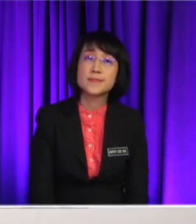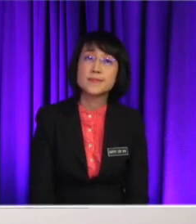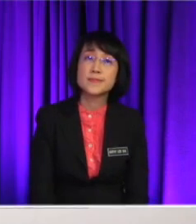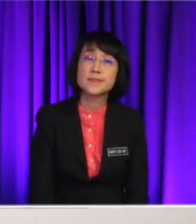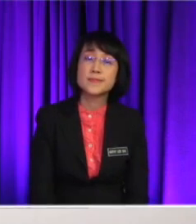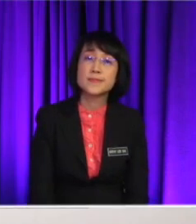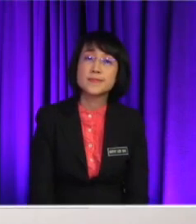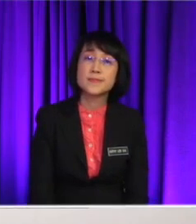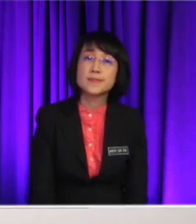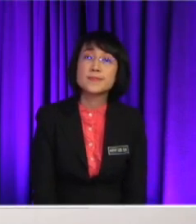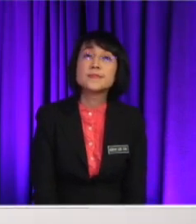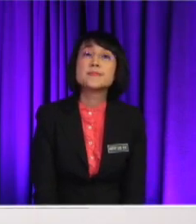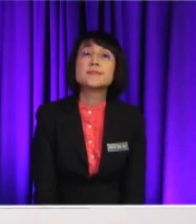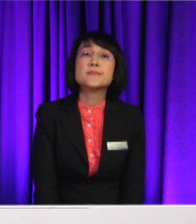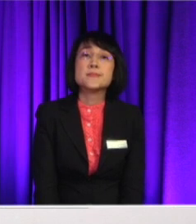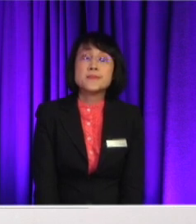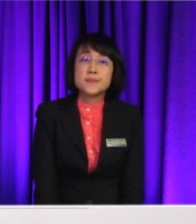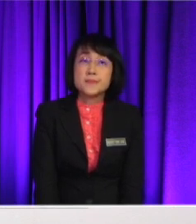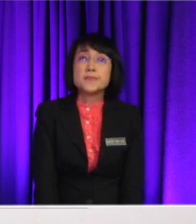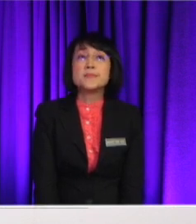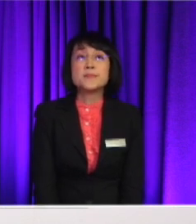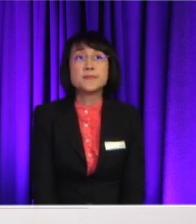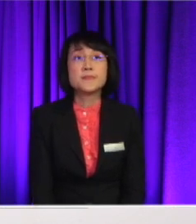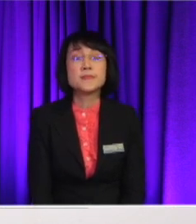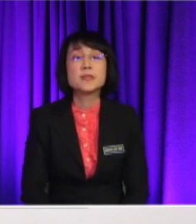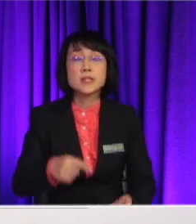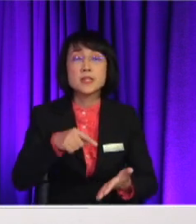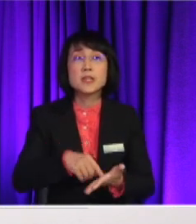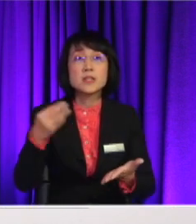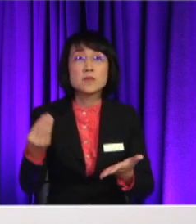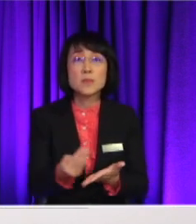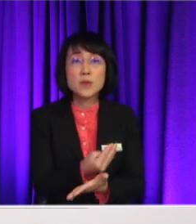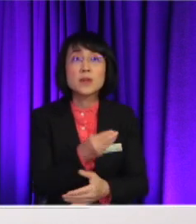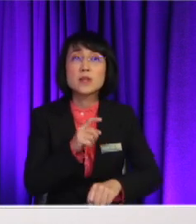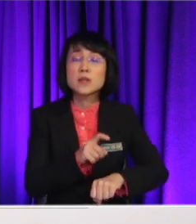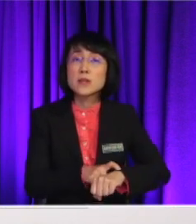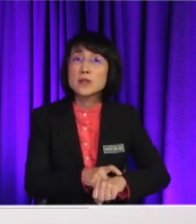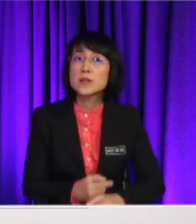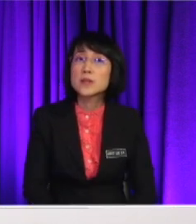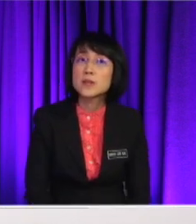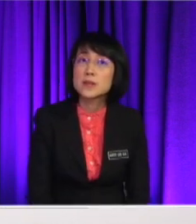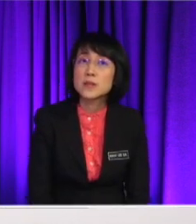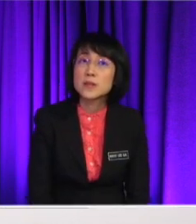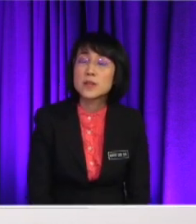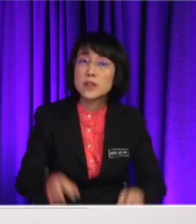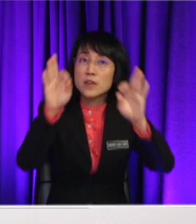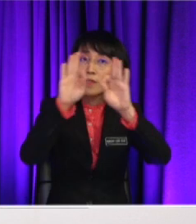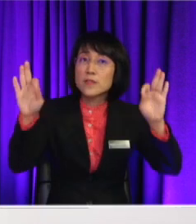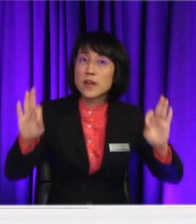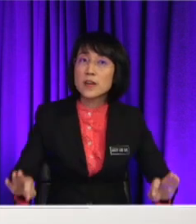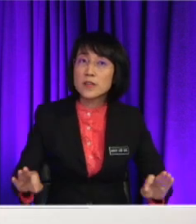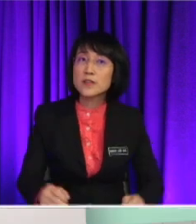Okay, Jian Long. Well, in this modern era, the usage of fossil fuels in factories increases